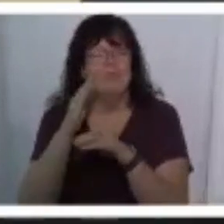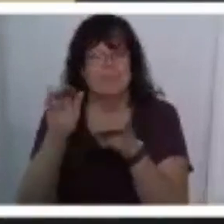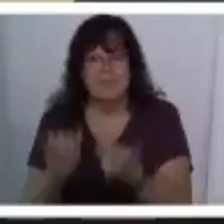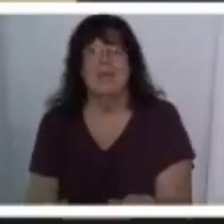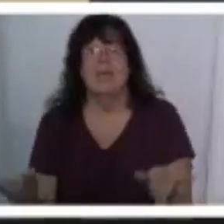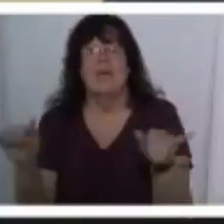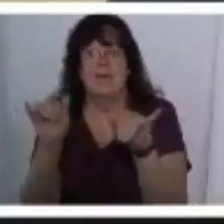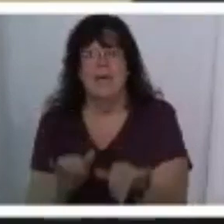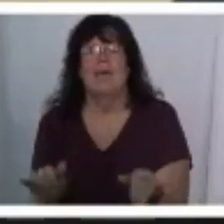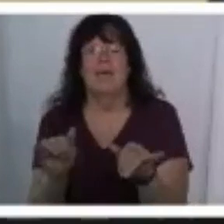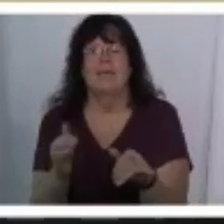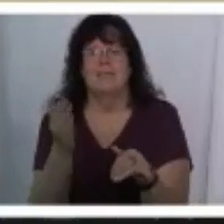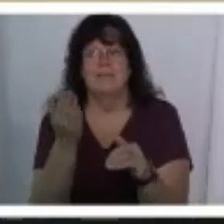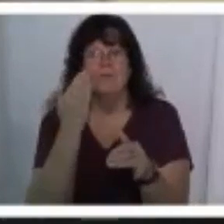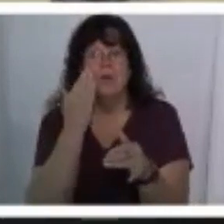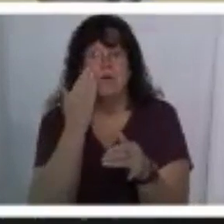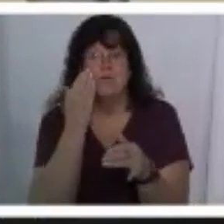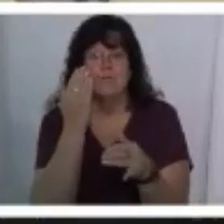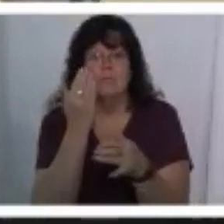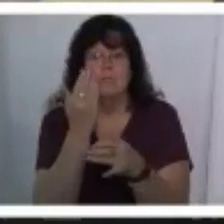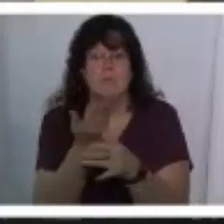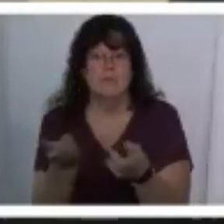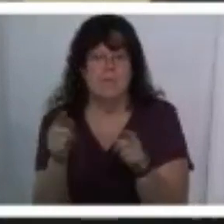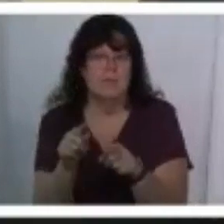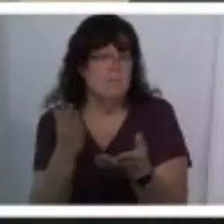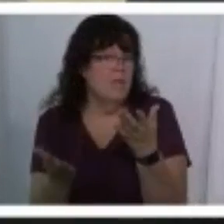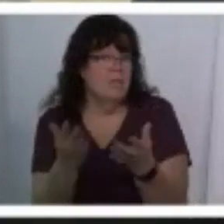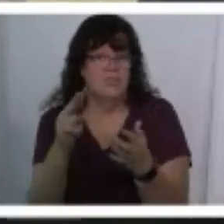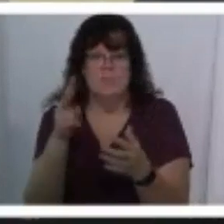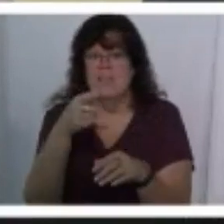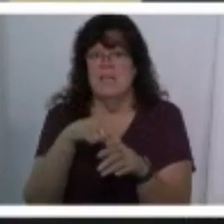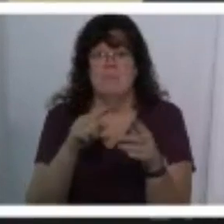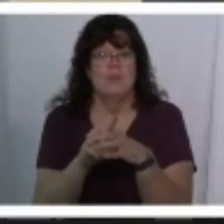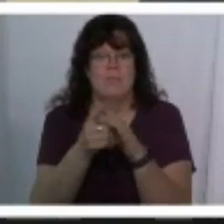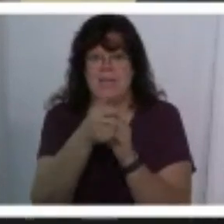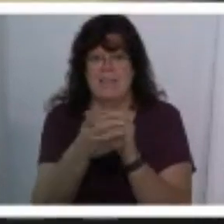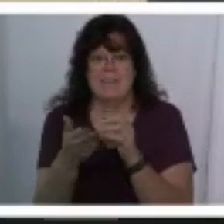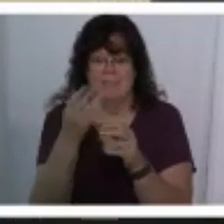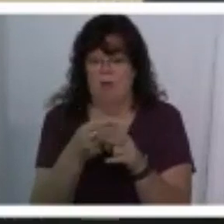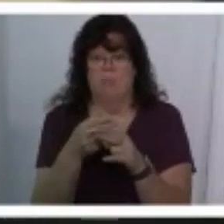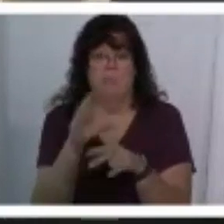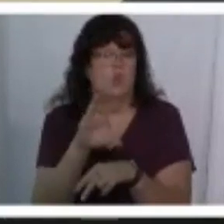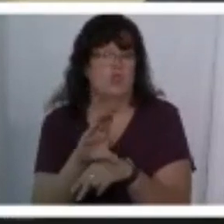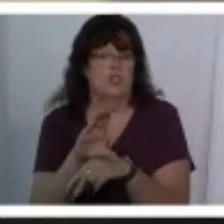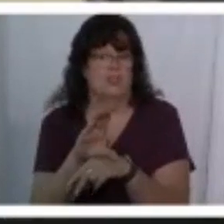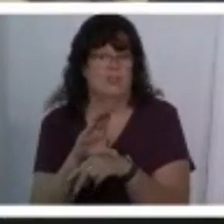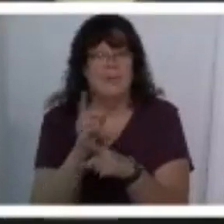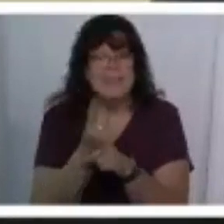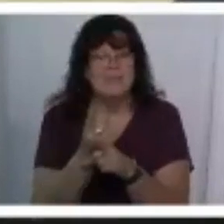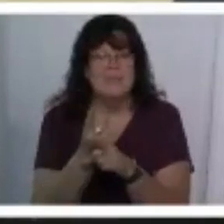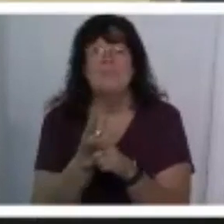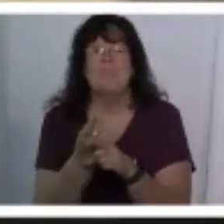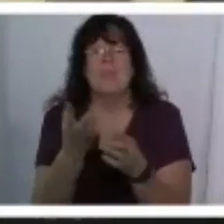you know that there's stuff going on right or this might be like your second time to show up to anything called church right and so there's all kinds of